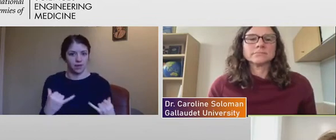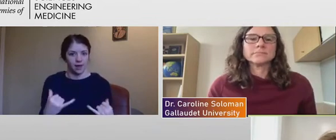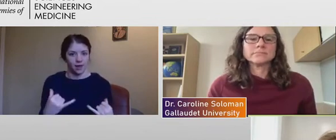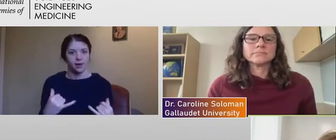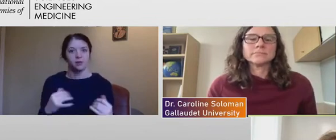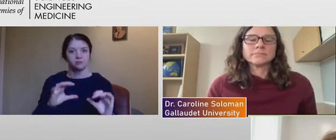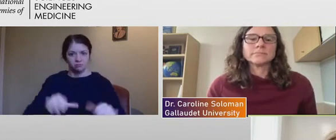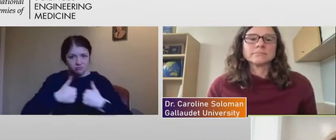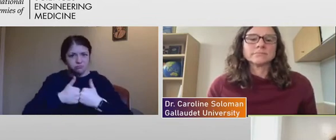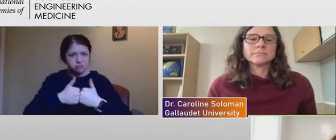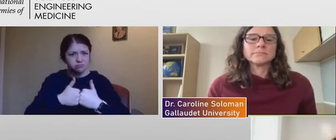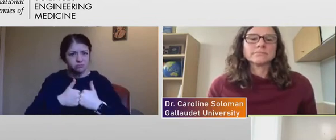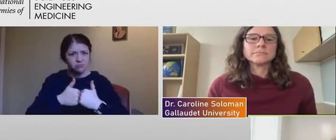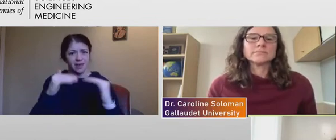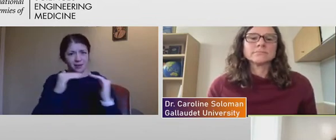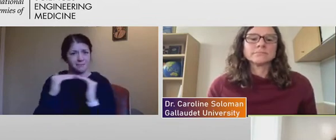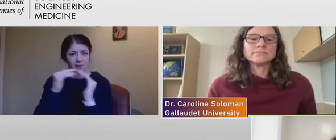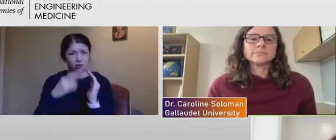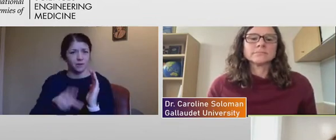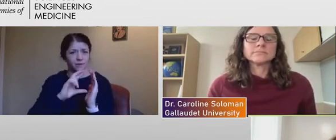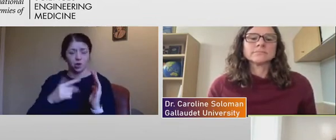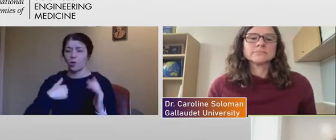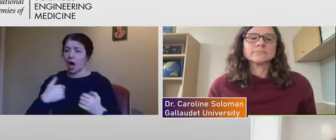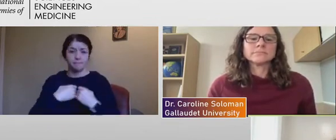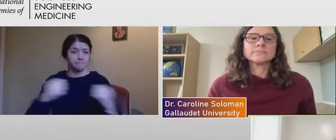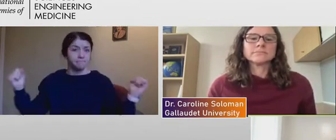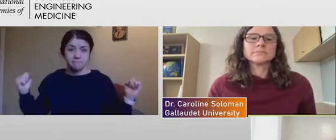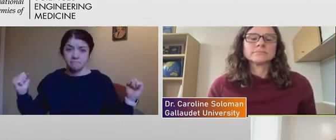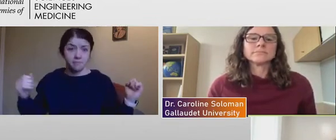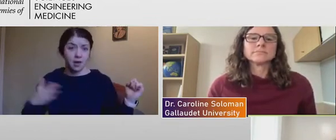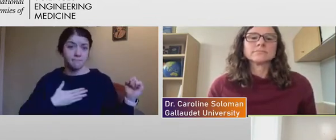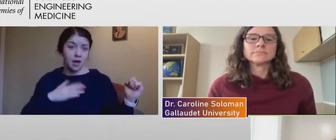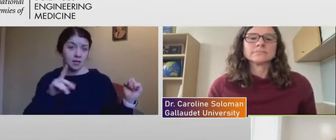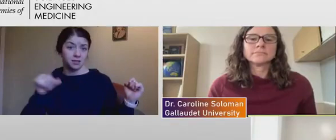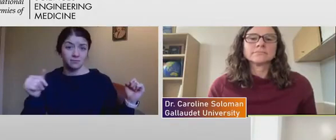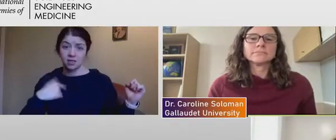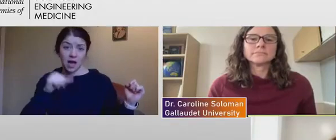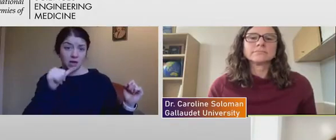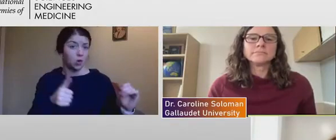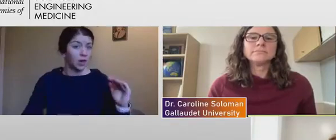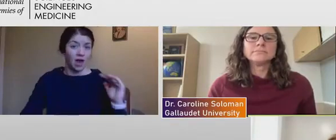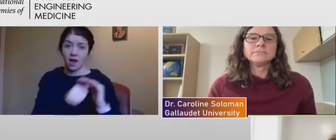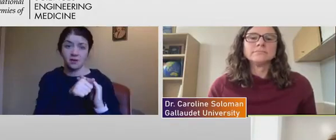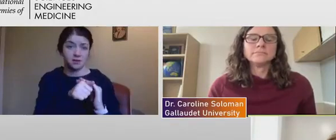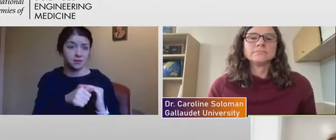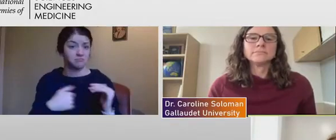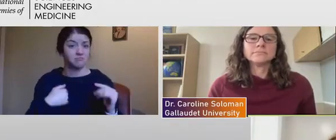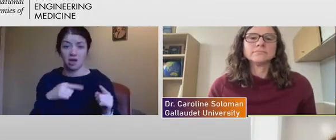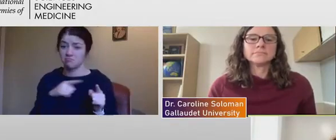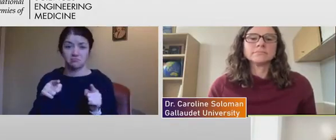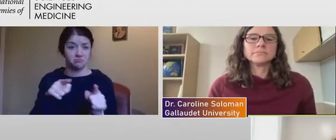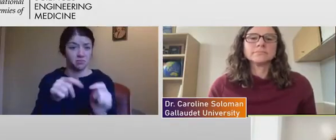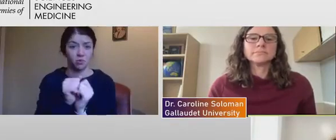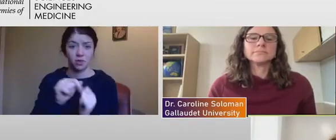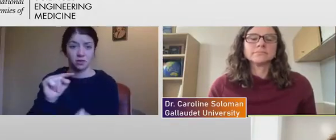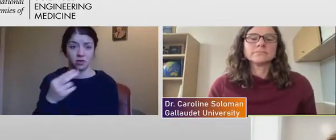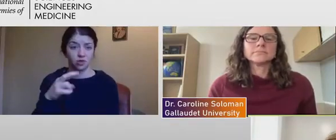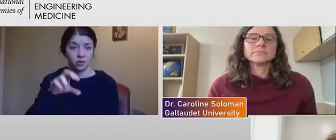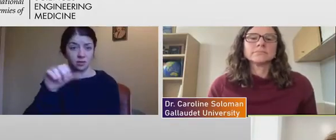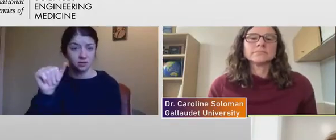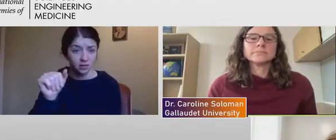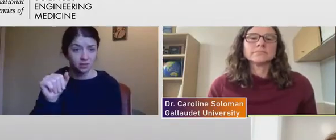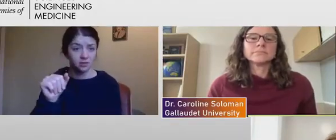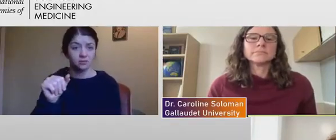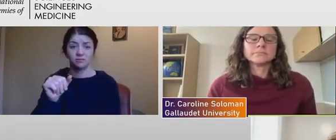peer review. I am public about my disability, right? I'm not hiding it from anyone. I align with what Teresa talked about, you know, disability